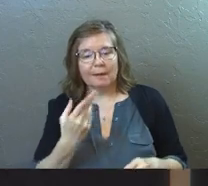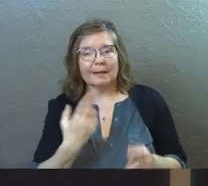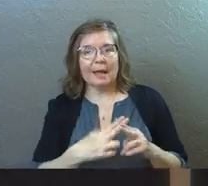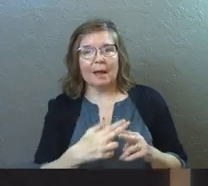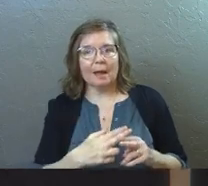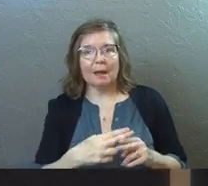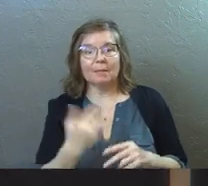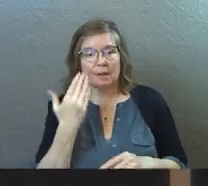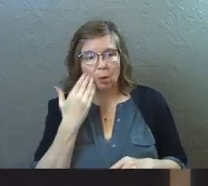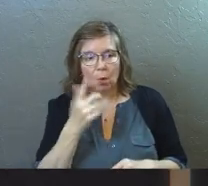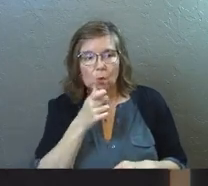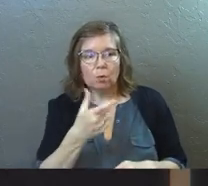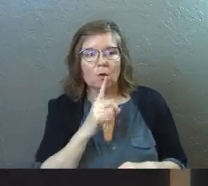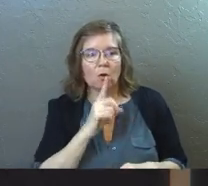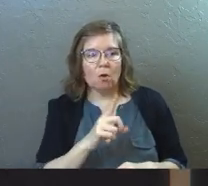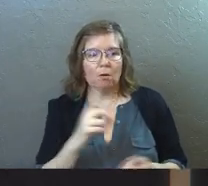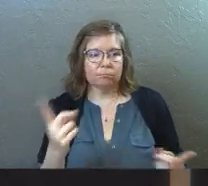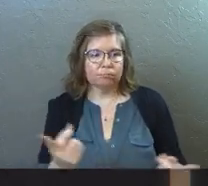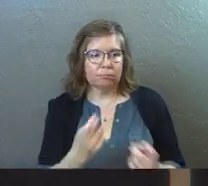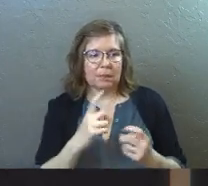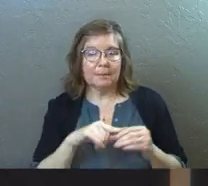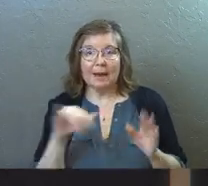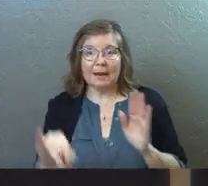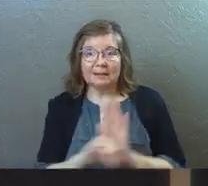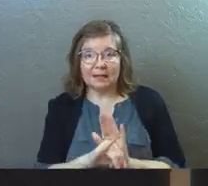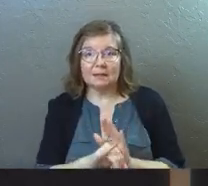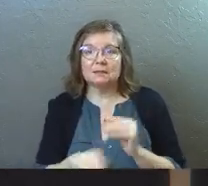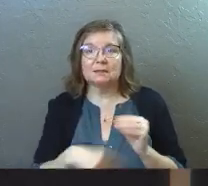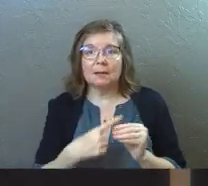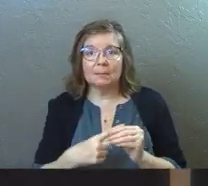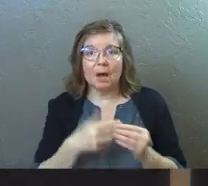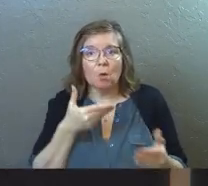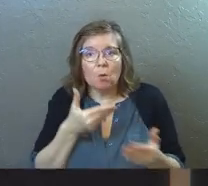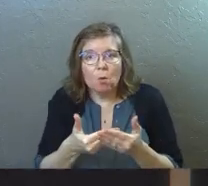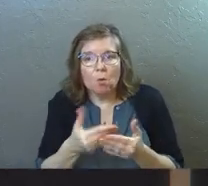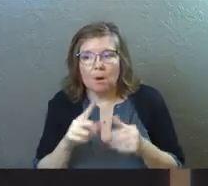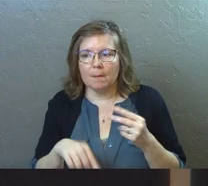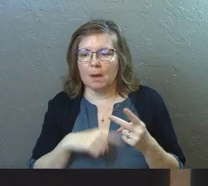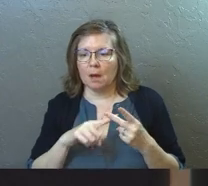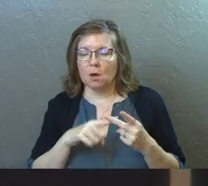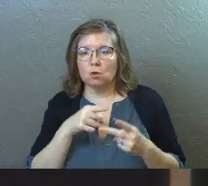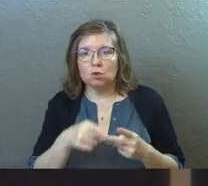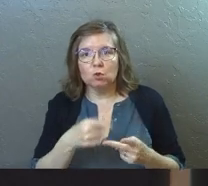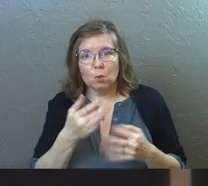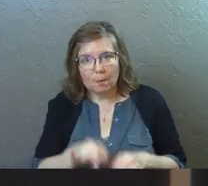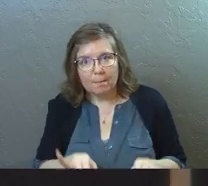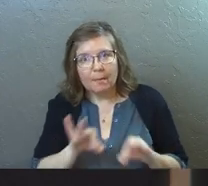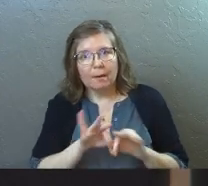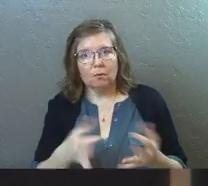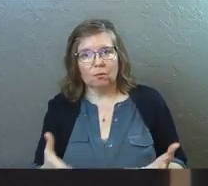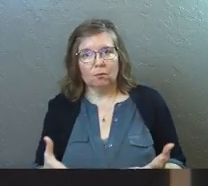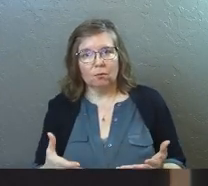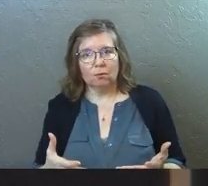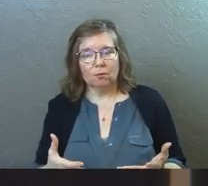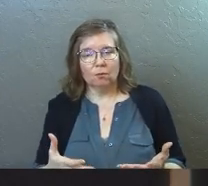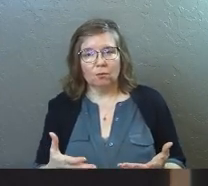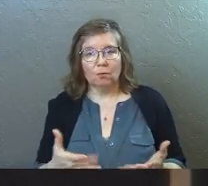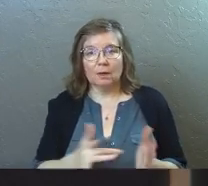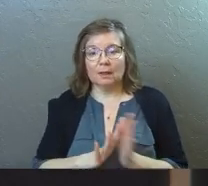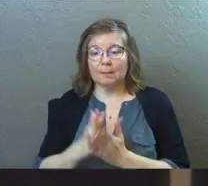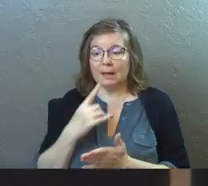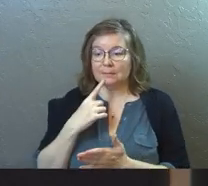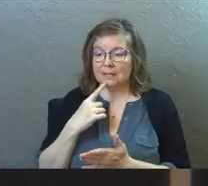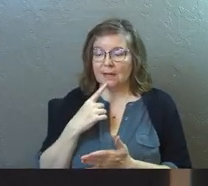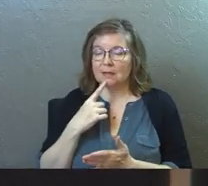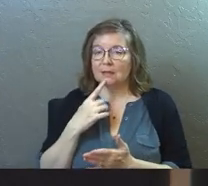out their name and them know who they are. It's about identity. It's about closeness. It's about you matter. The